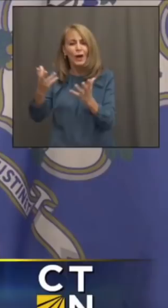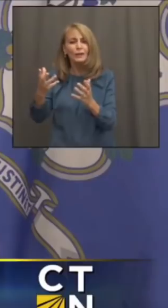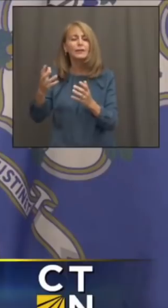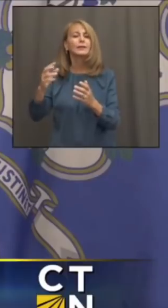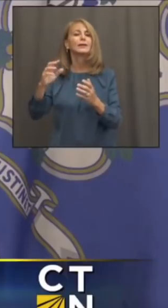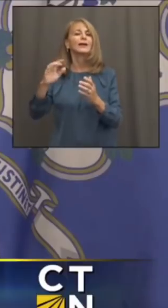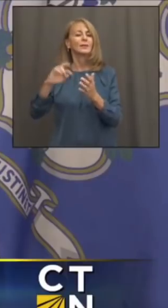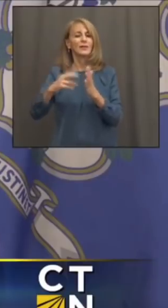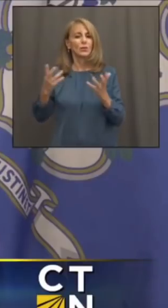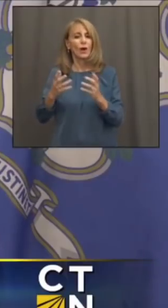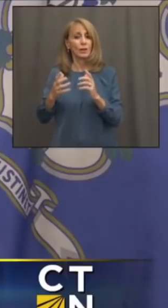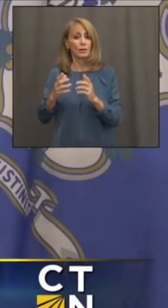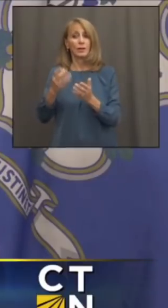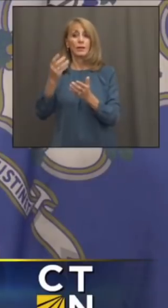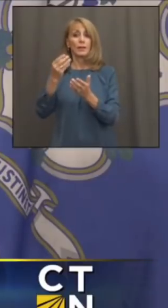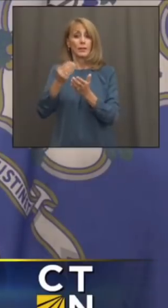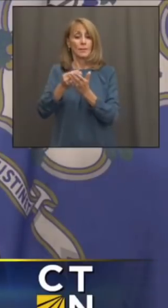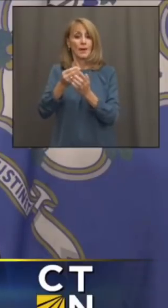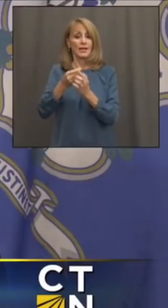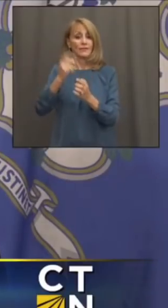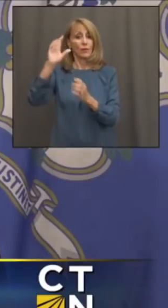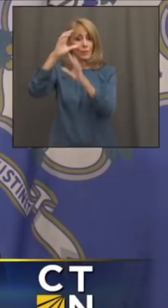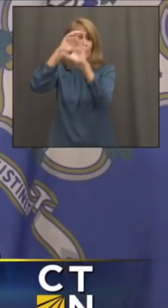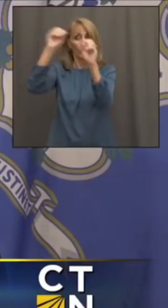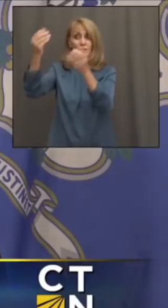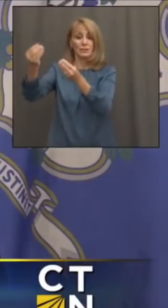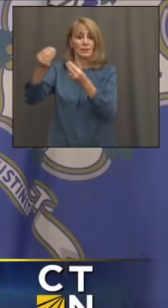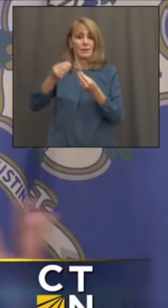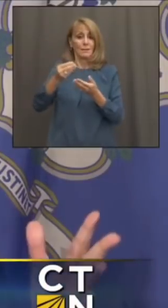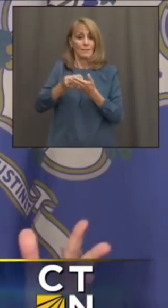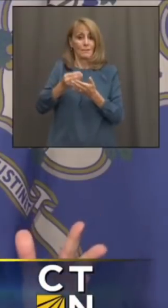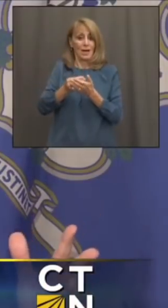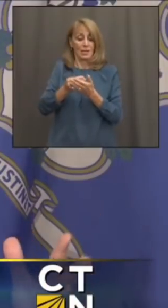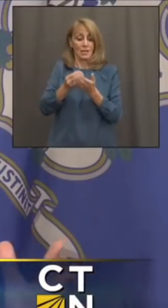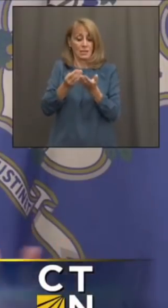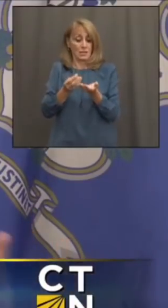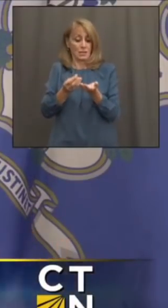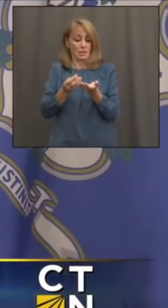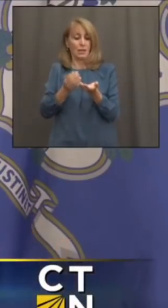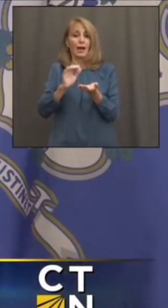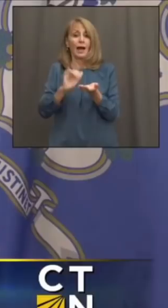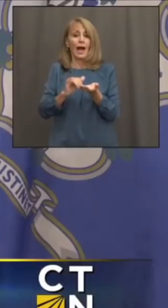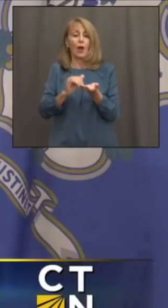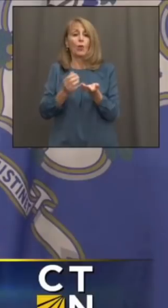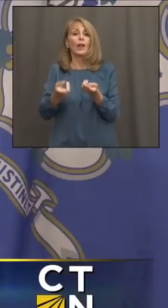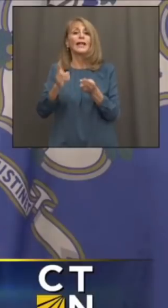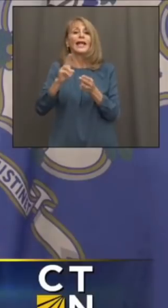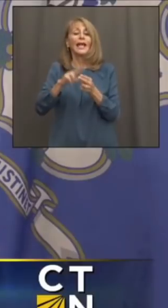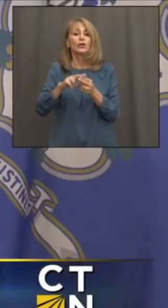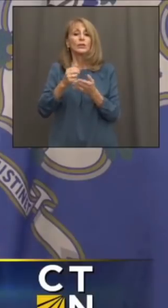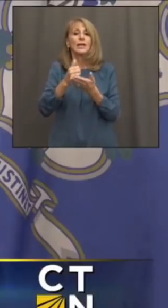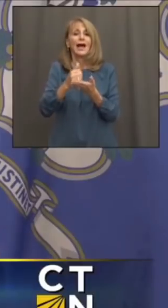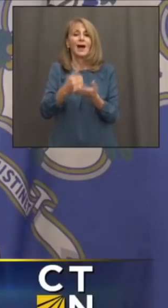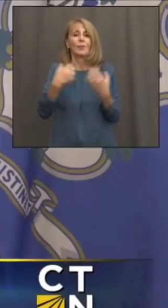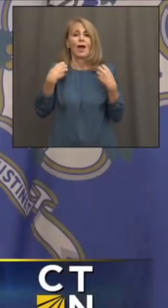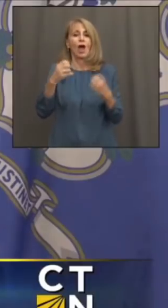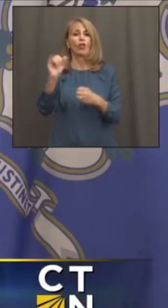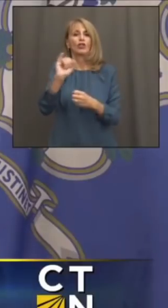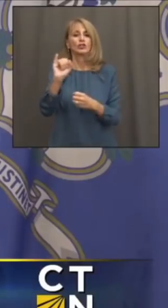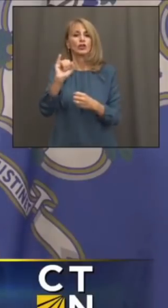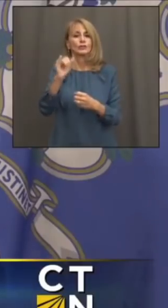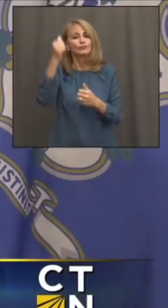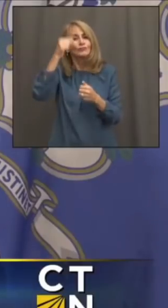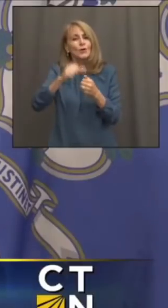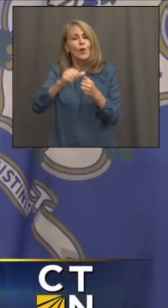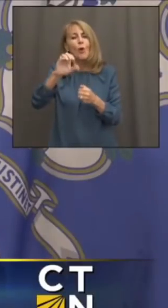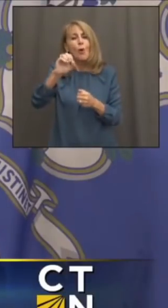how the money we're getting from Joe Biden and the federal government's going to expand, greatest expansion of Obamacare since Obama, and what that